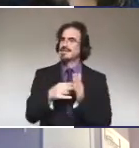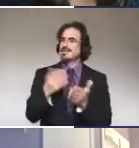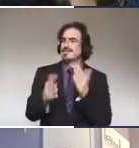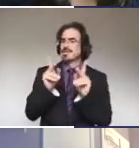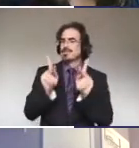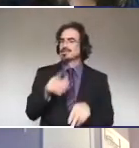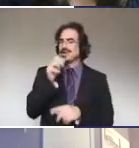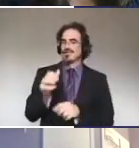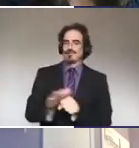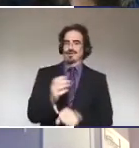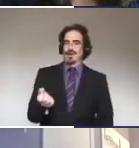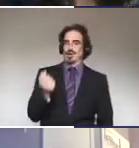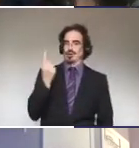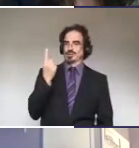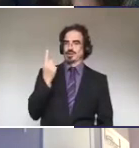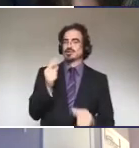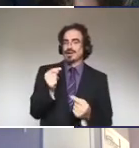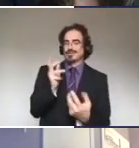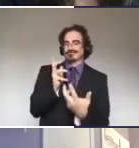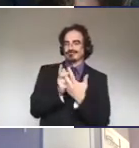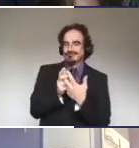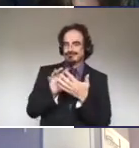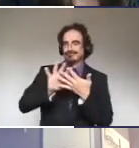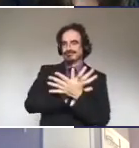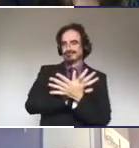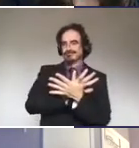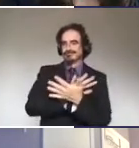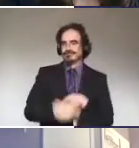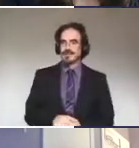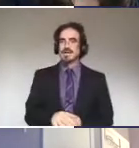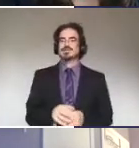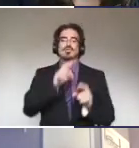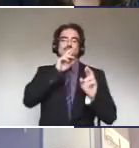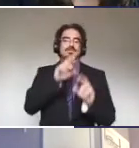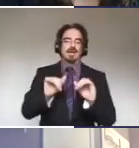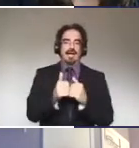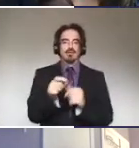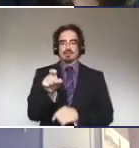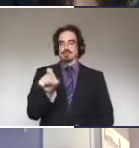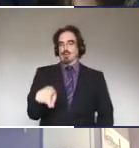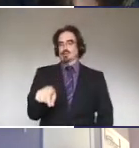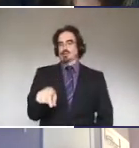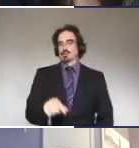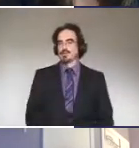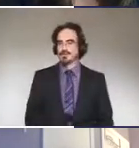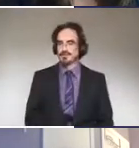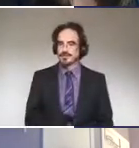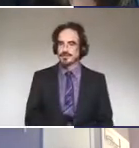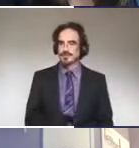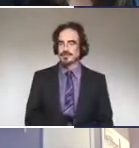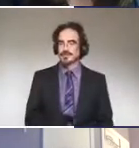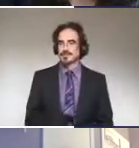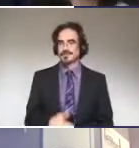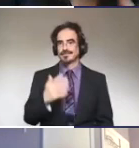going on. They just want to fit in. So they're responding how they think they're supposed to respond. Um, glazed eyes, blank stare,